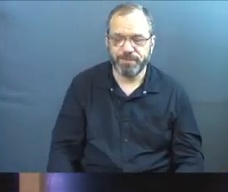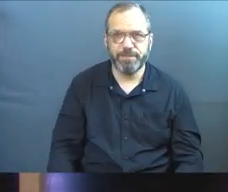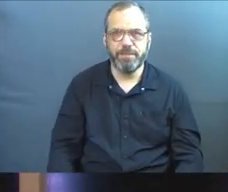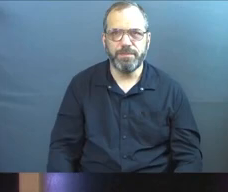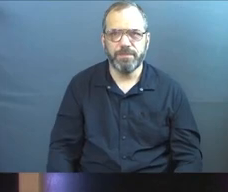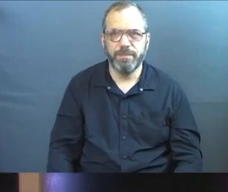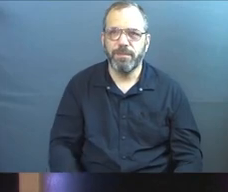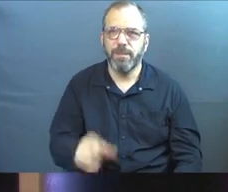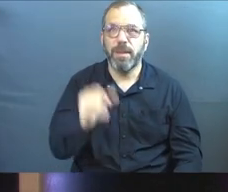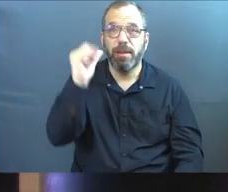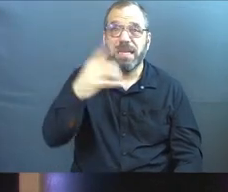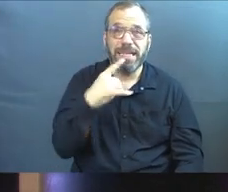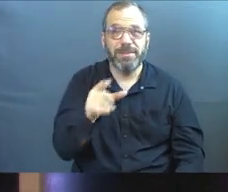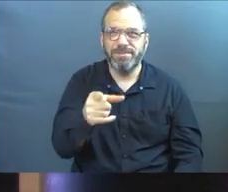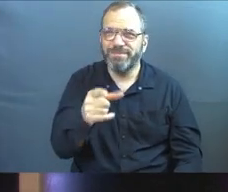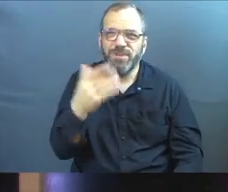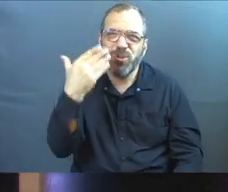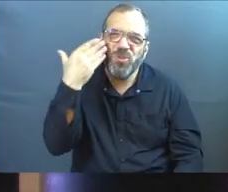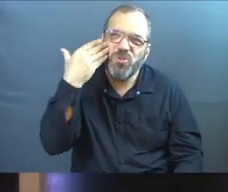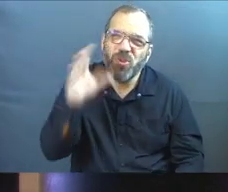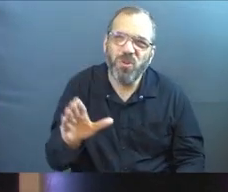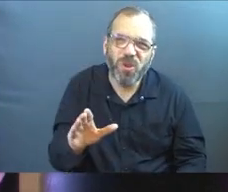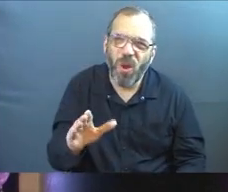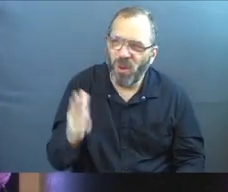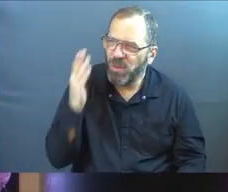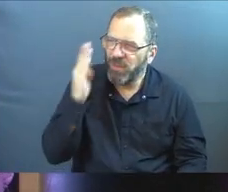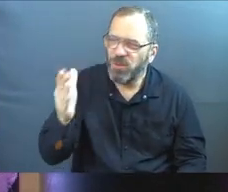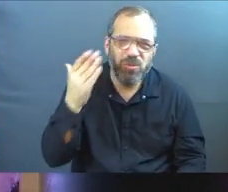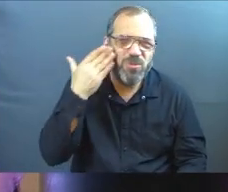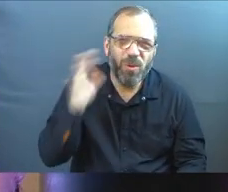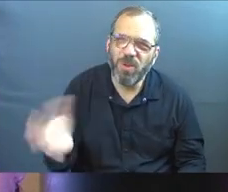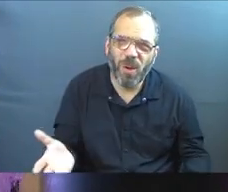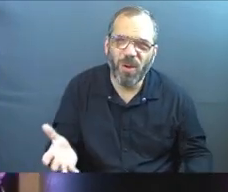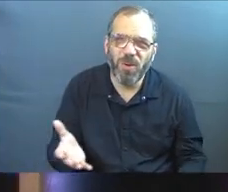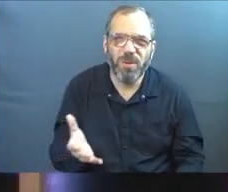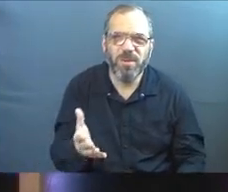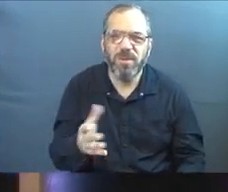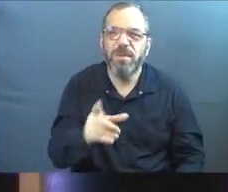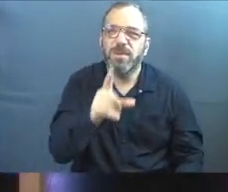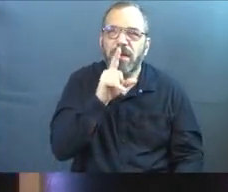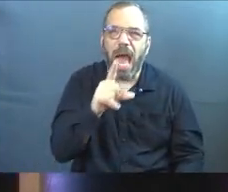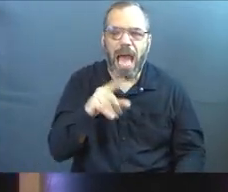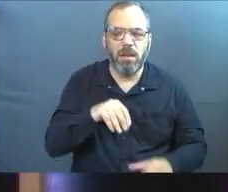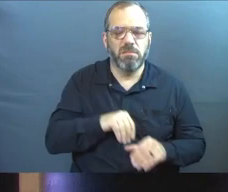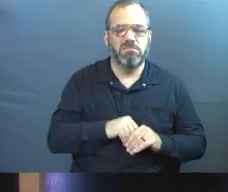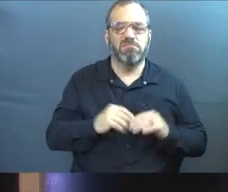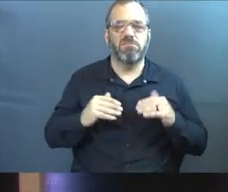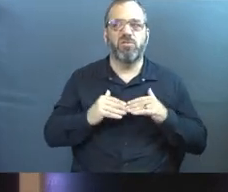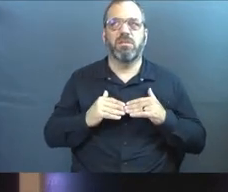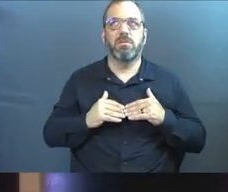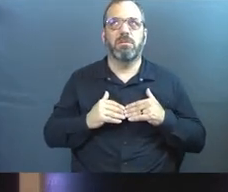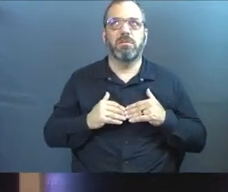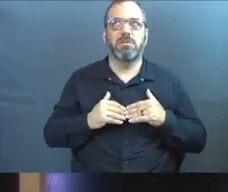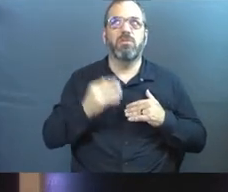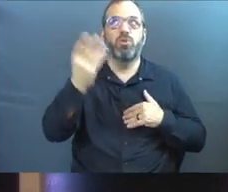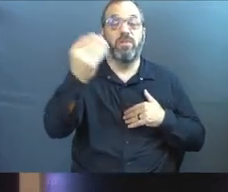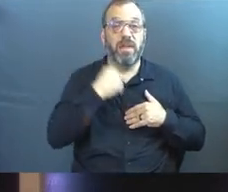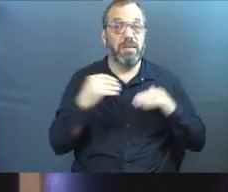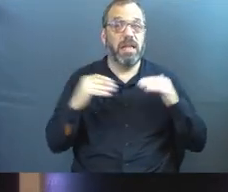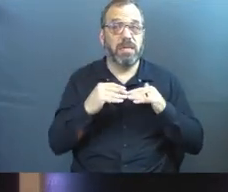And God says, you don't know. You don't know where all this is going. And I know your inner sense of justice, which is God given.